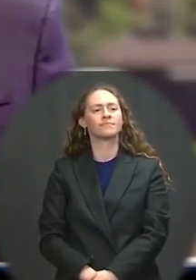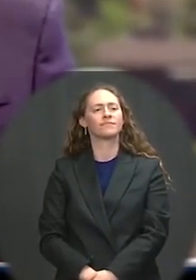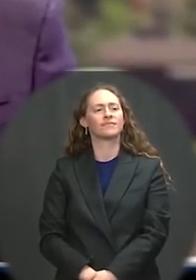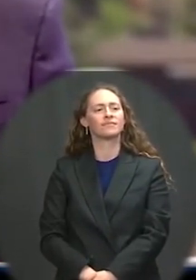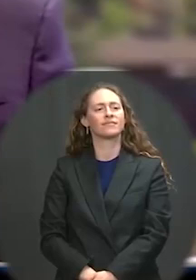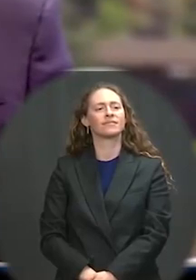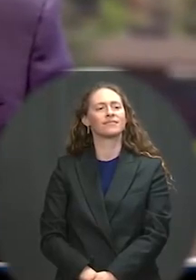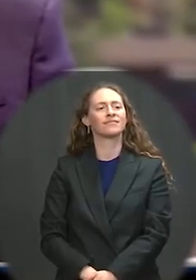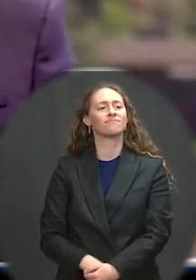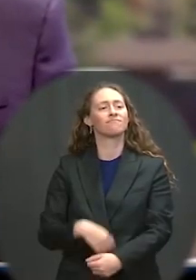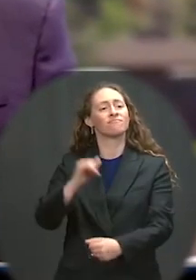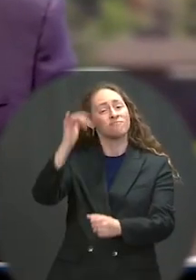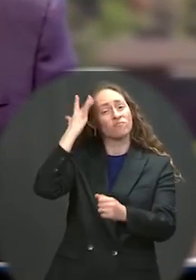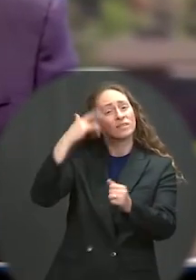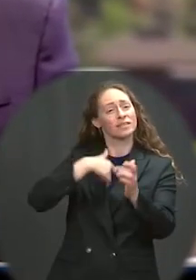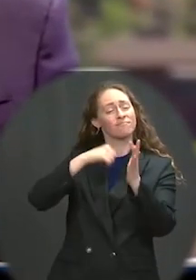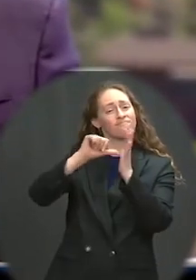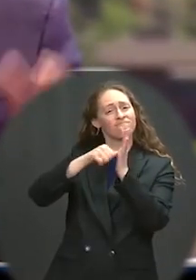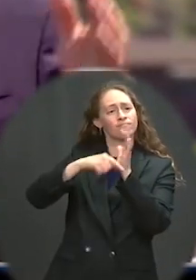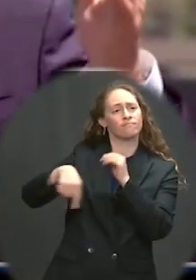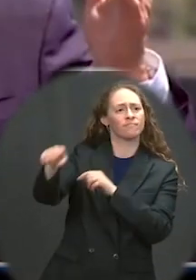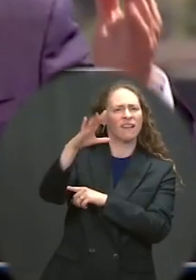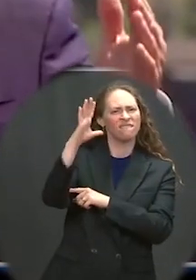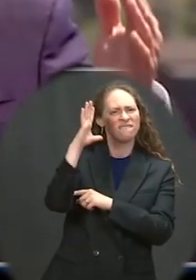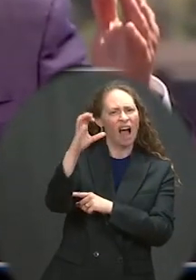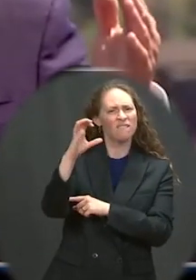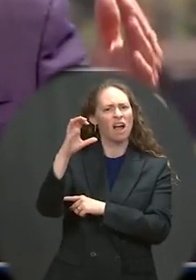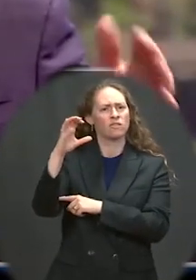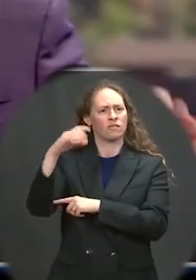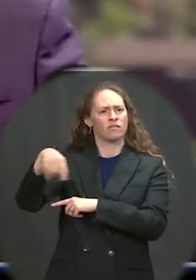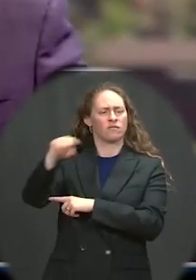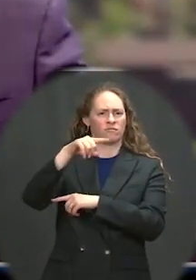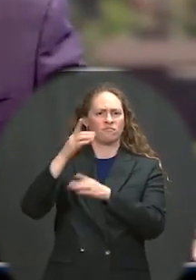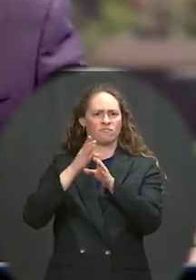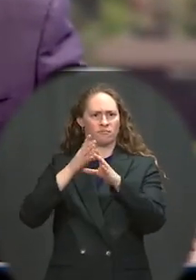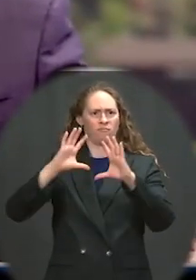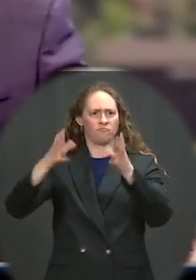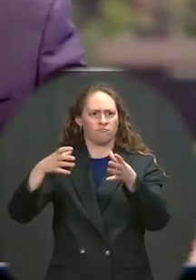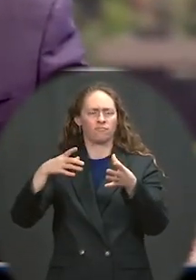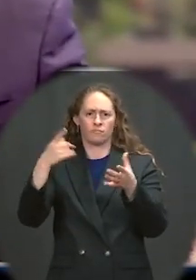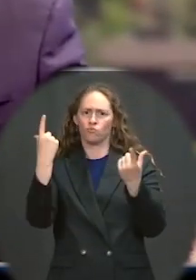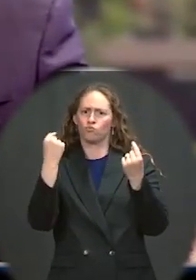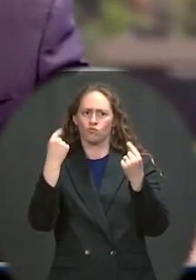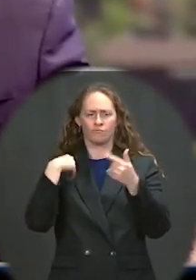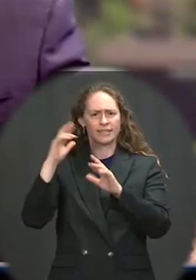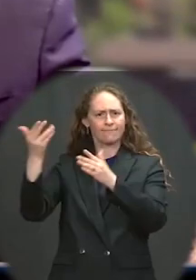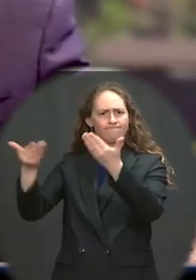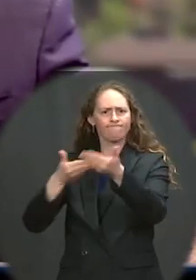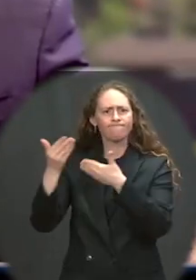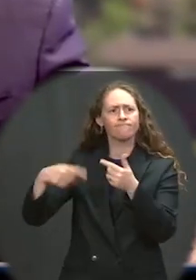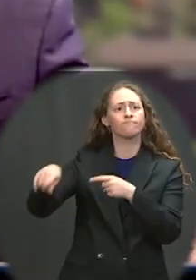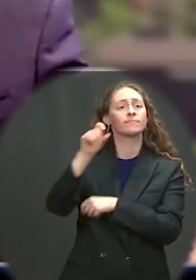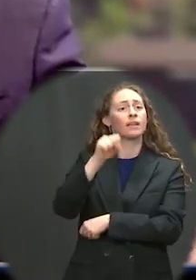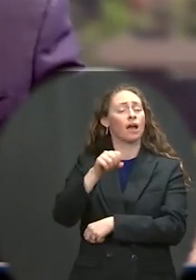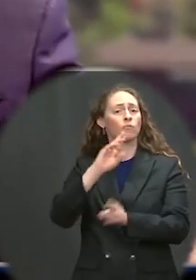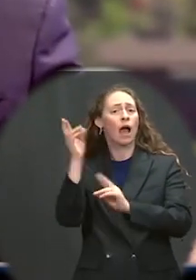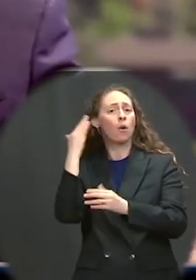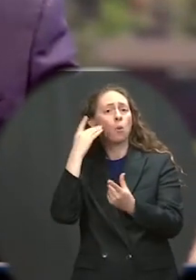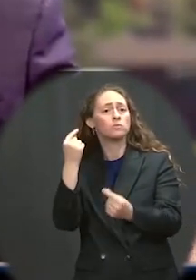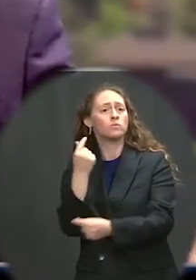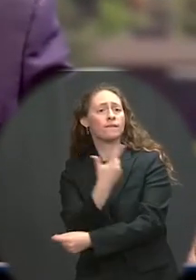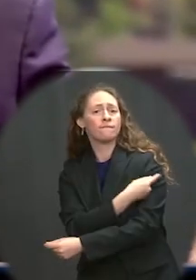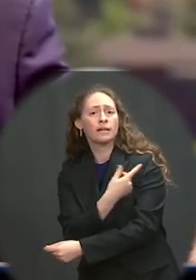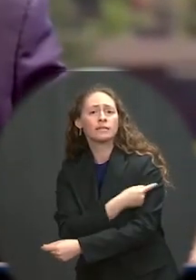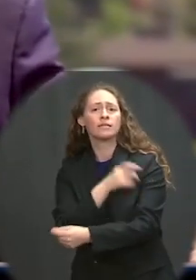vaccination efforts. Disaster response has long been part of the Coast Guard's mission. But with the pace of climate